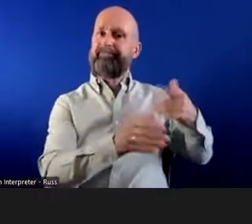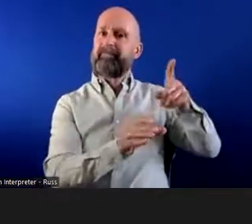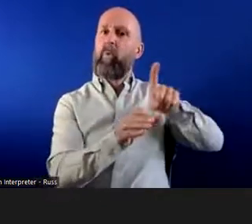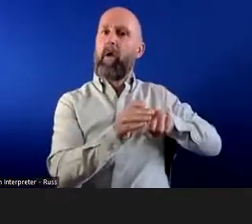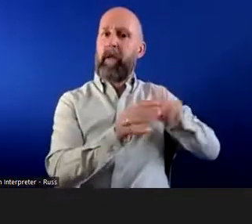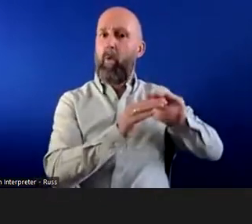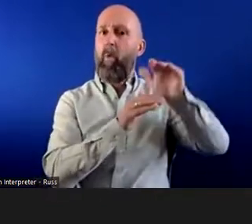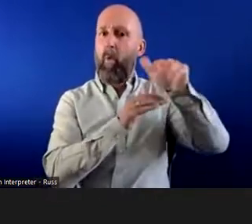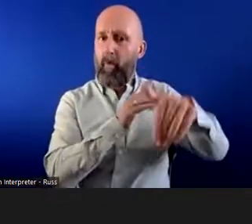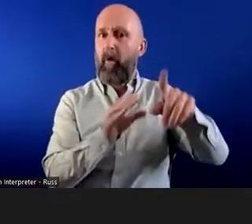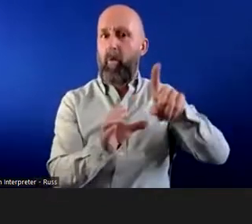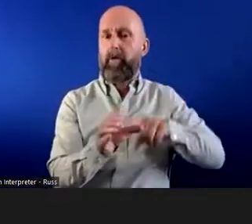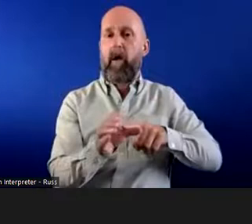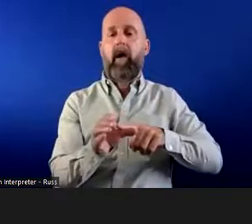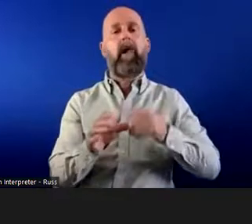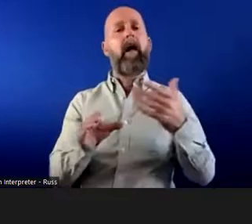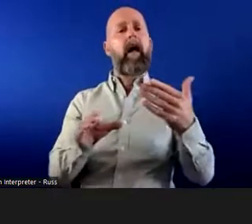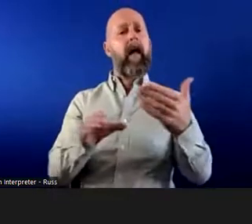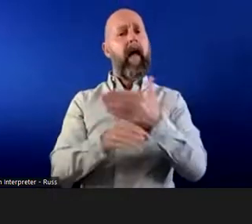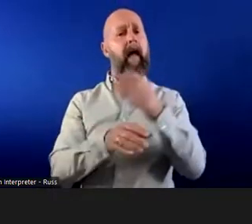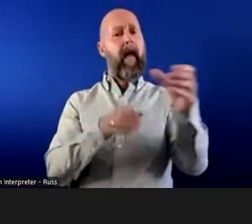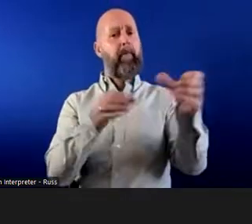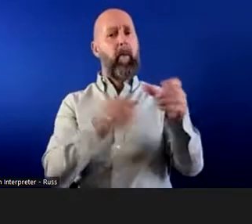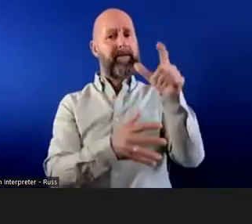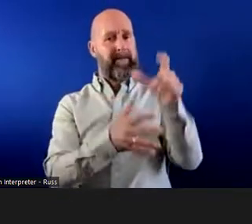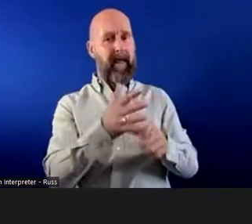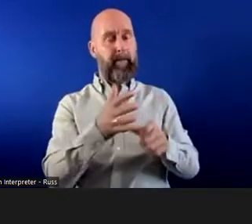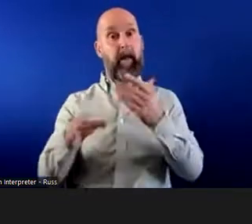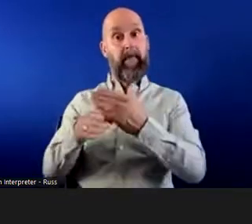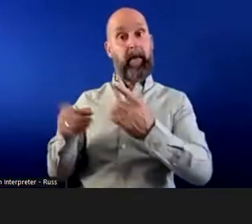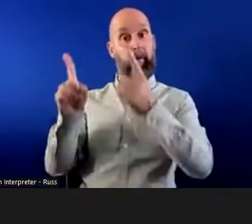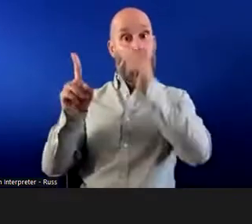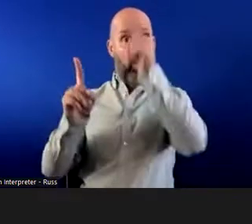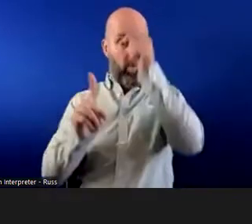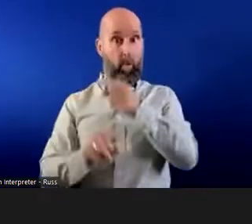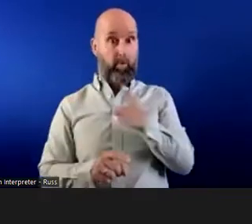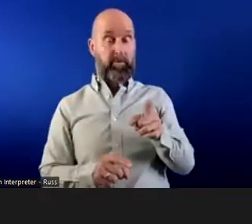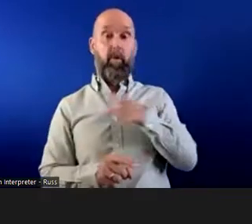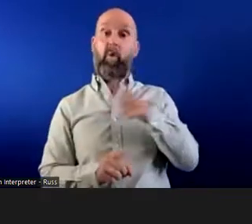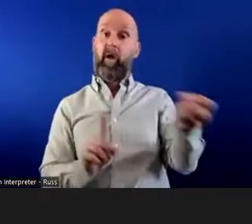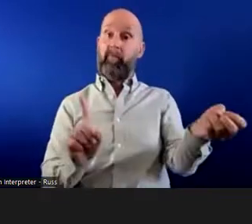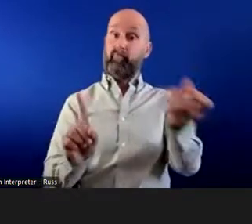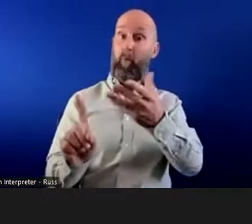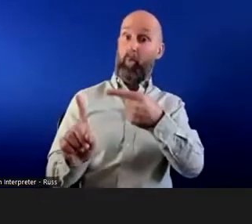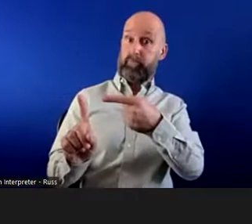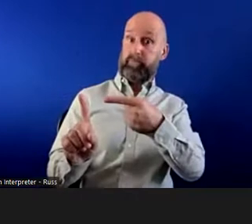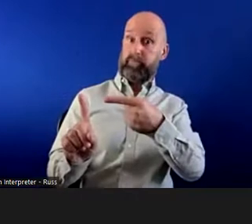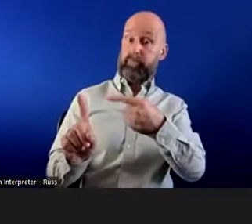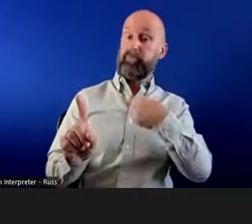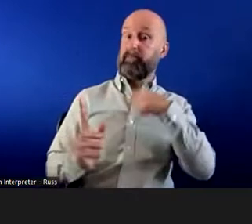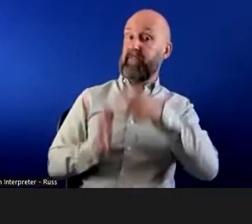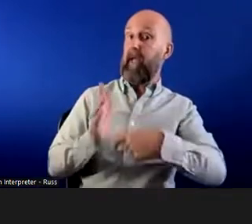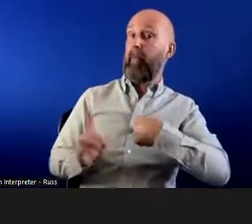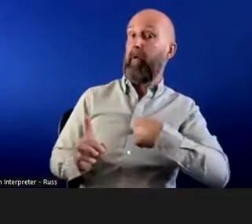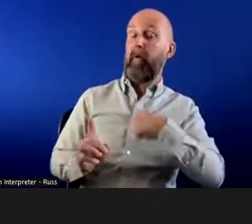So the employer is disabled and the employer knows this perhaps because the employee has disclosed this fact or, and the